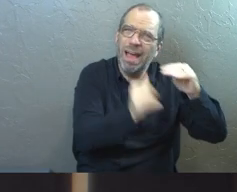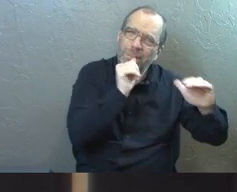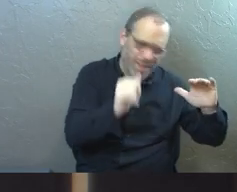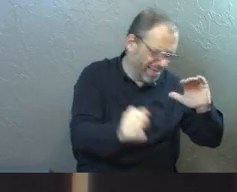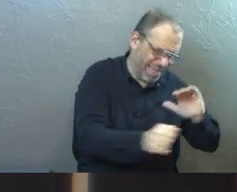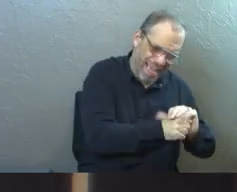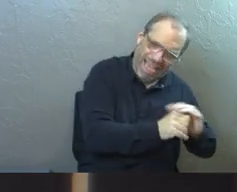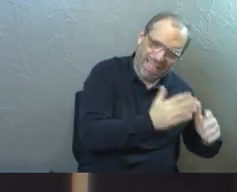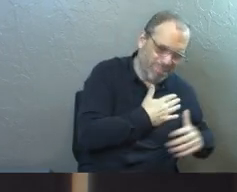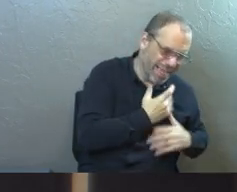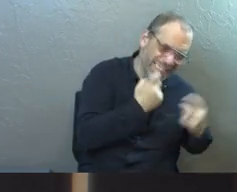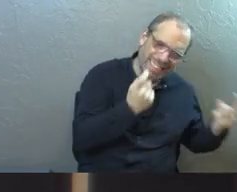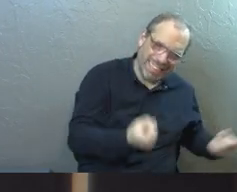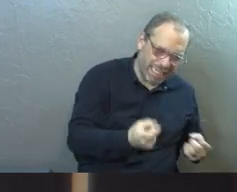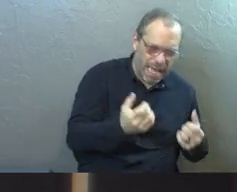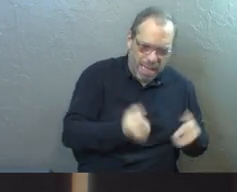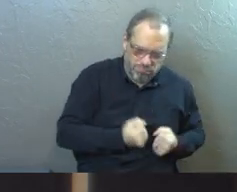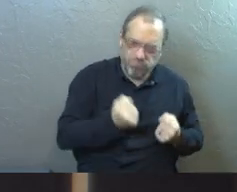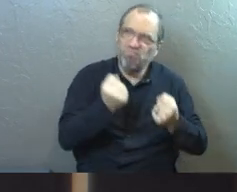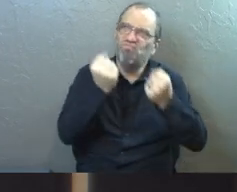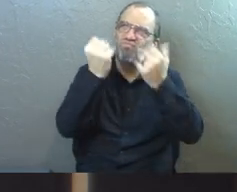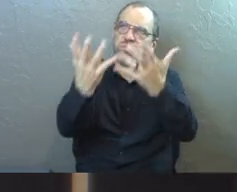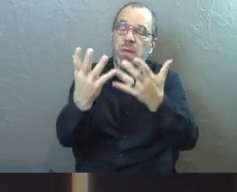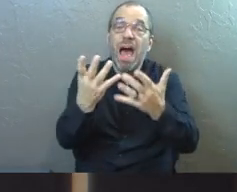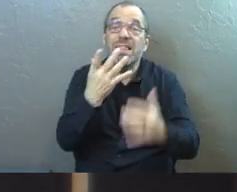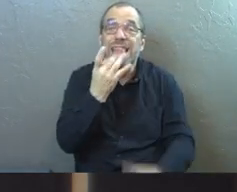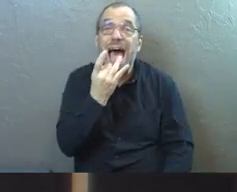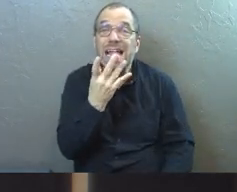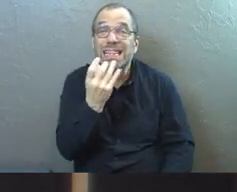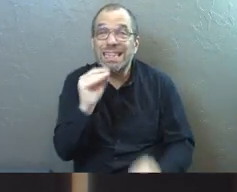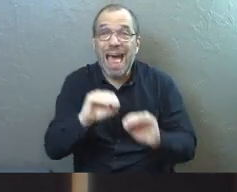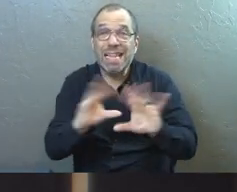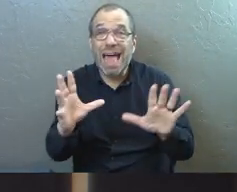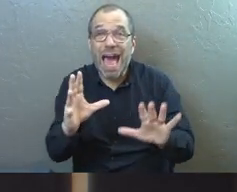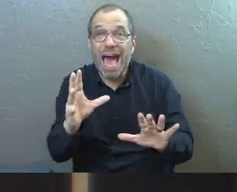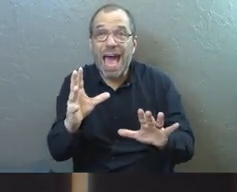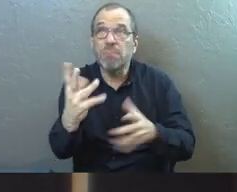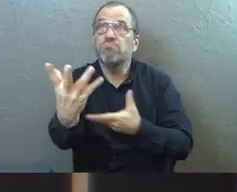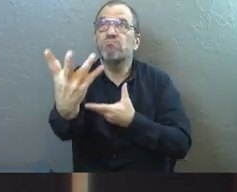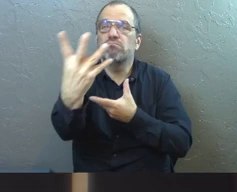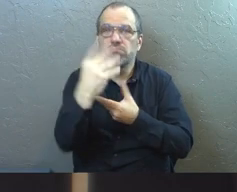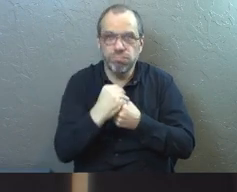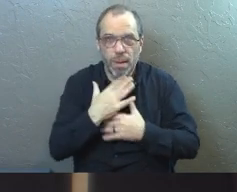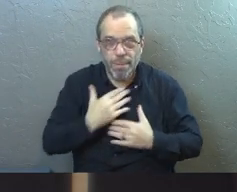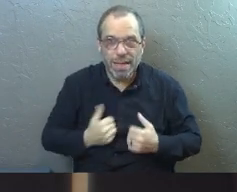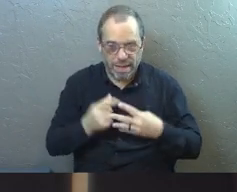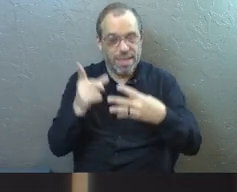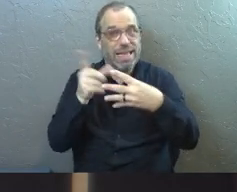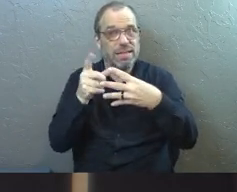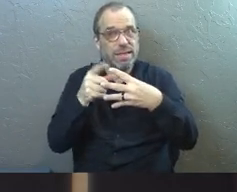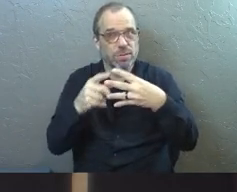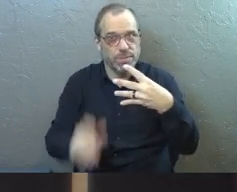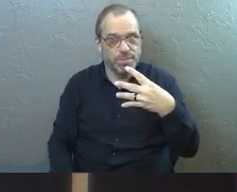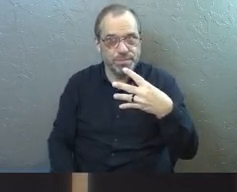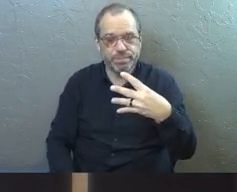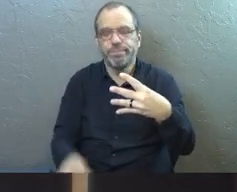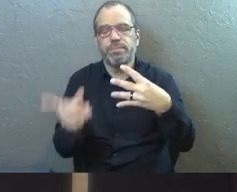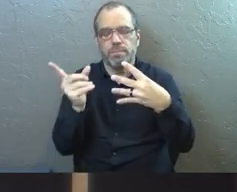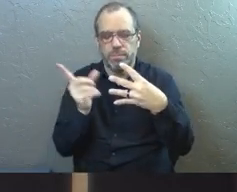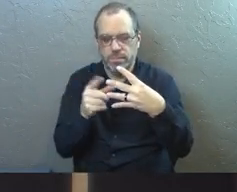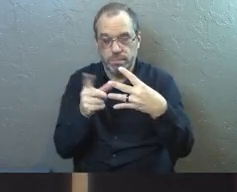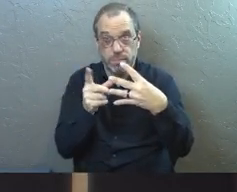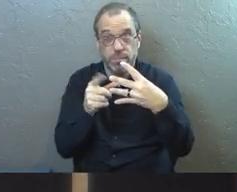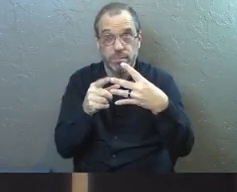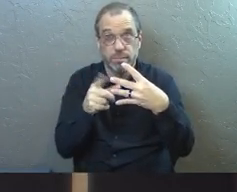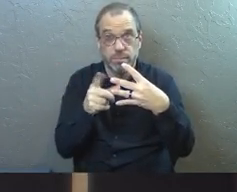to hide my stuff. I'm going to let the light in. We should want the light in our life. That's point number one. The second